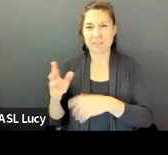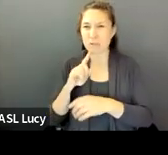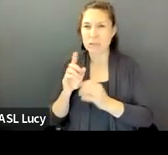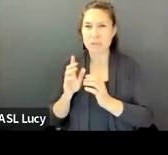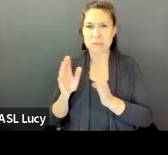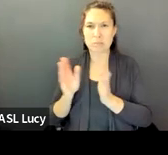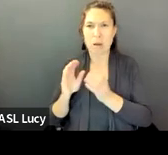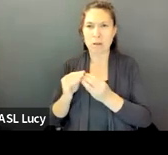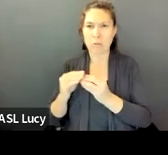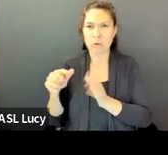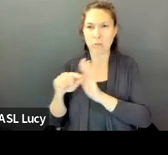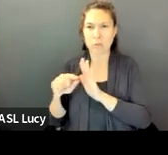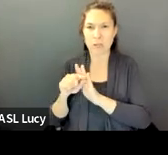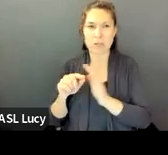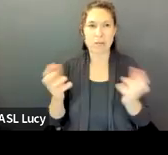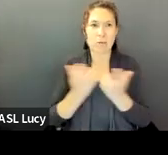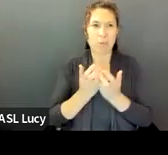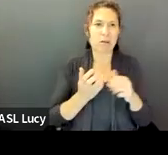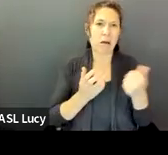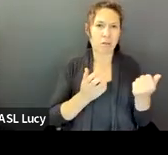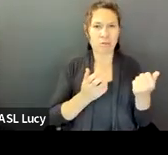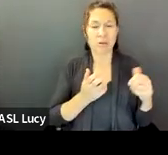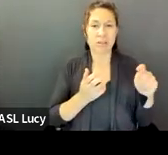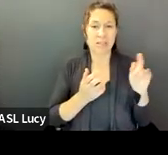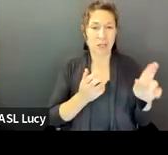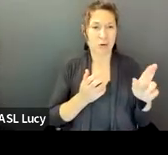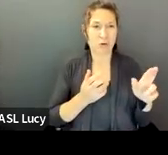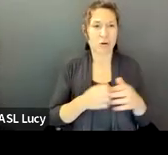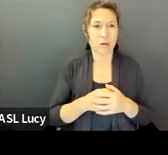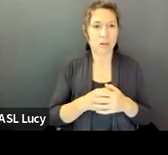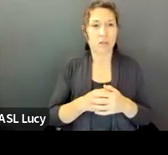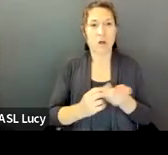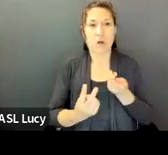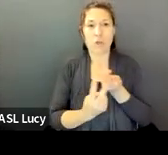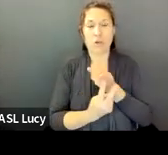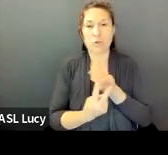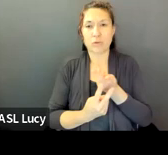Shaw and the Taylor building needs scores places them in the fifth and fourth